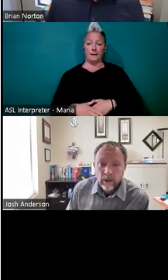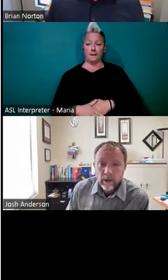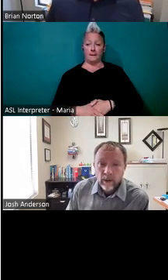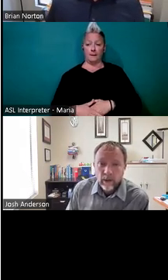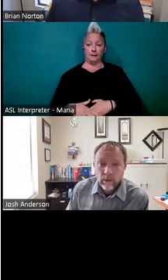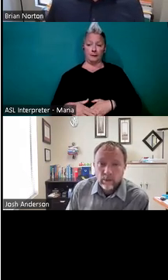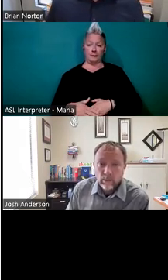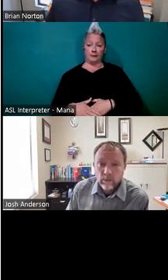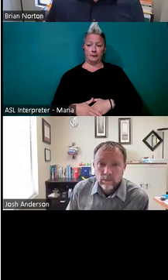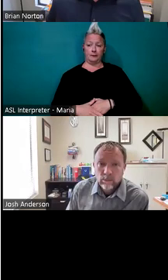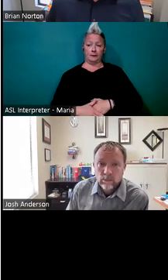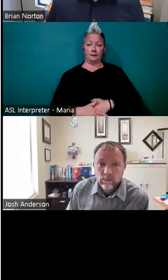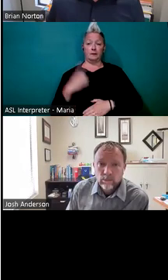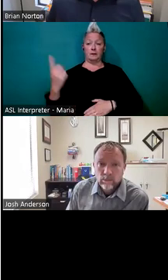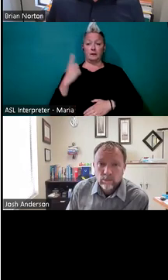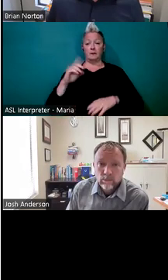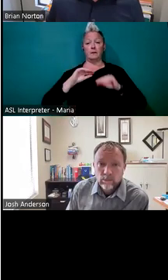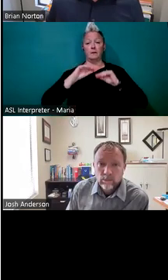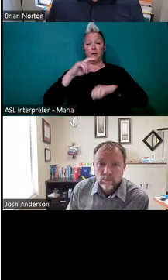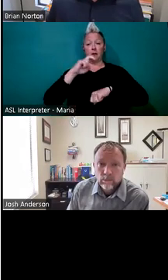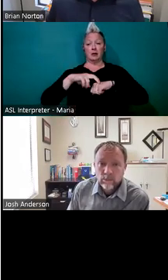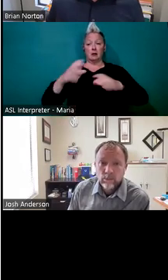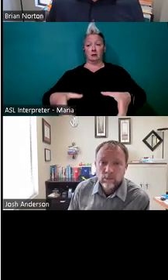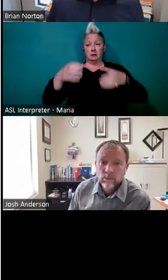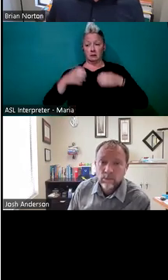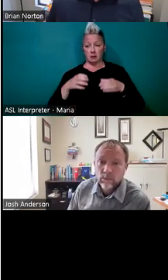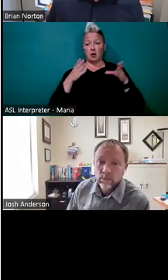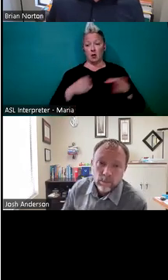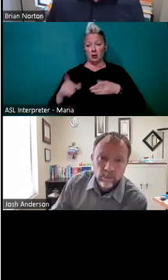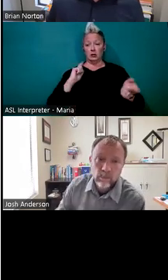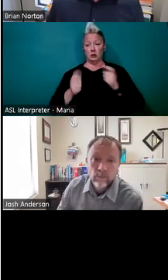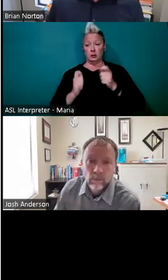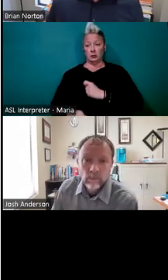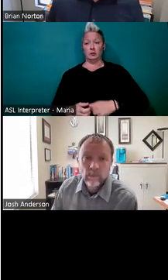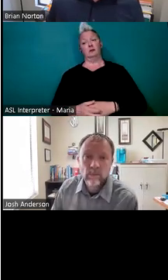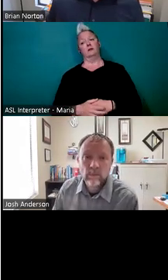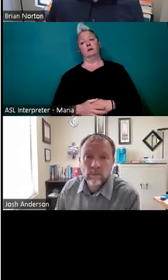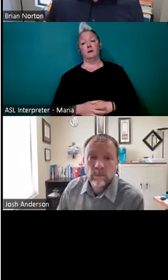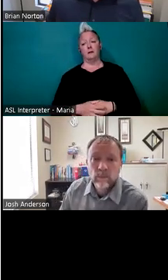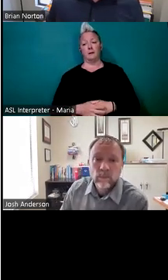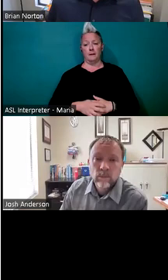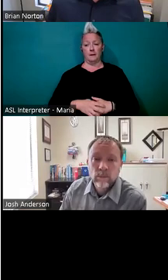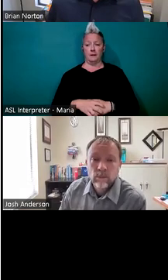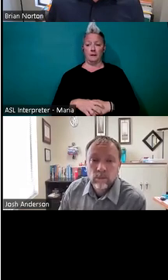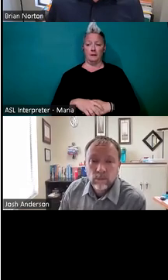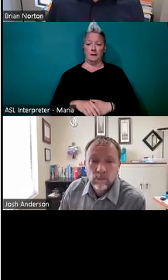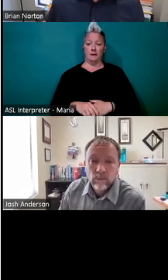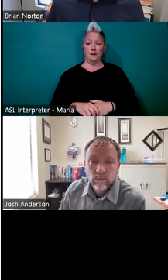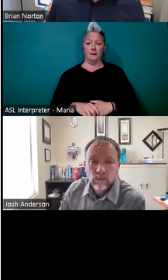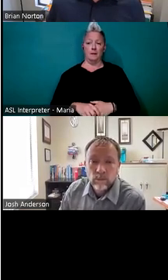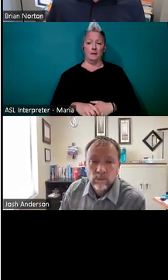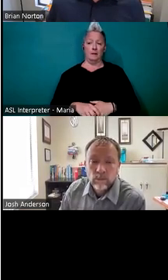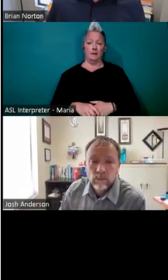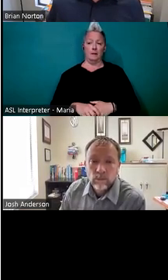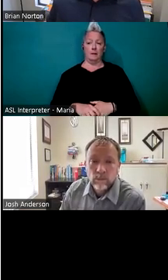Um, someone mentioned moving the potato salad back. Yep. Reorganizing, rearranging things for things that are used more often. Someone mentioned